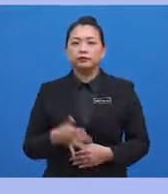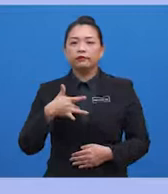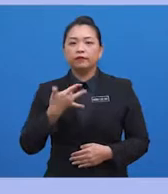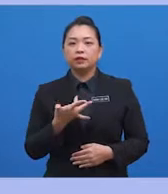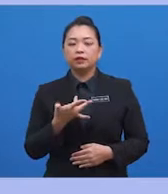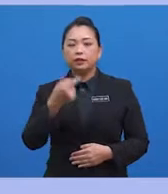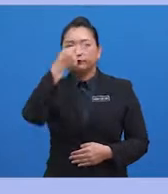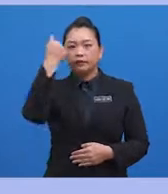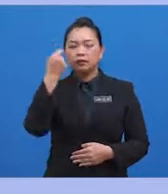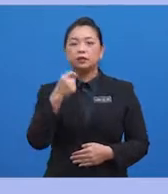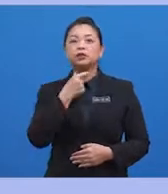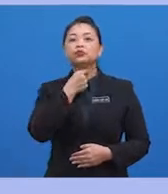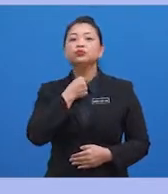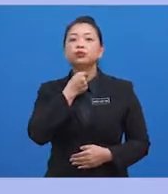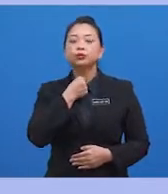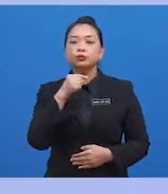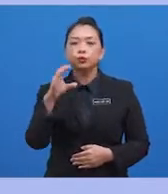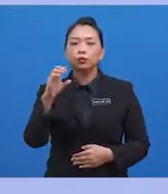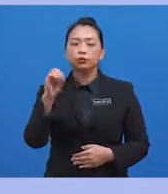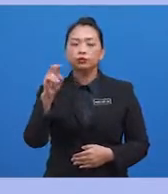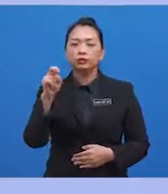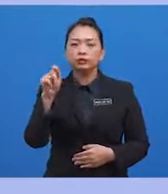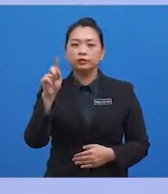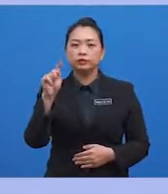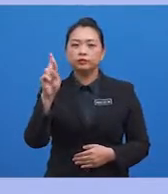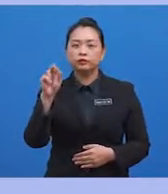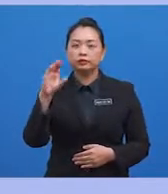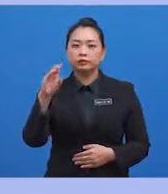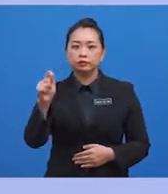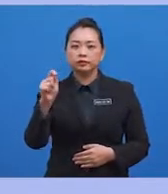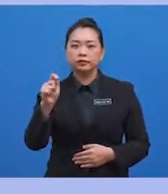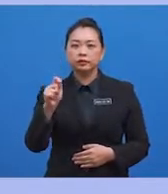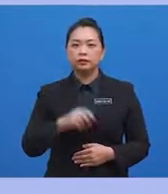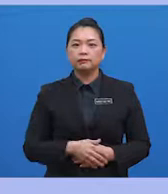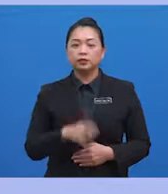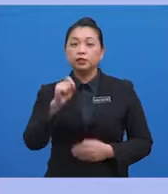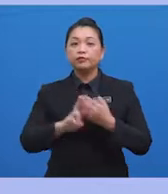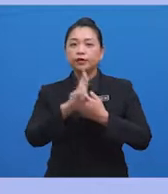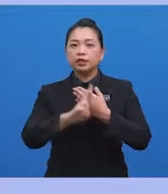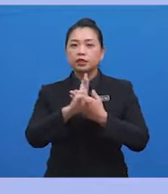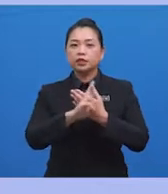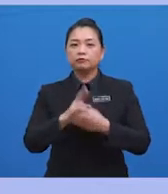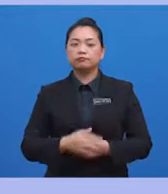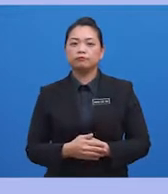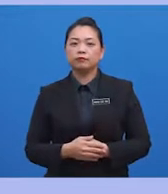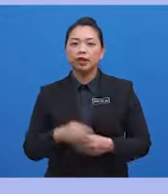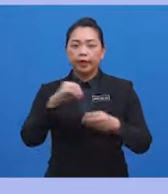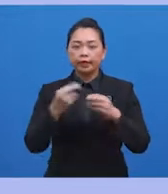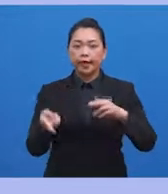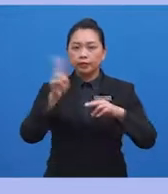causes the throat to contract. More research is needed on the risk of this practice. Now, in addition to the unknown